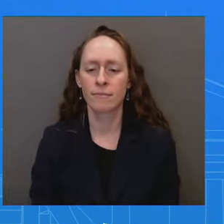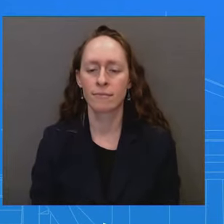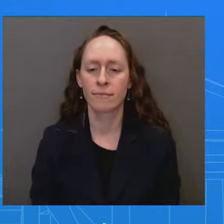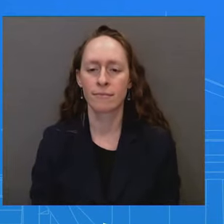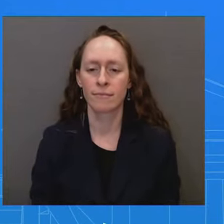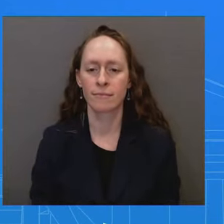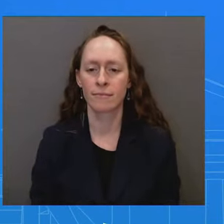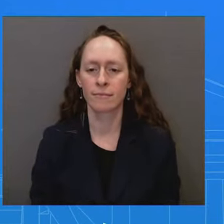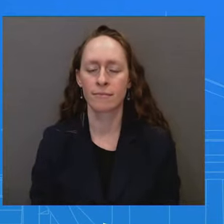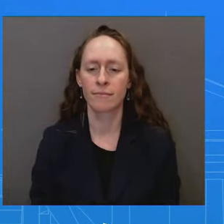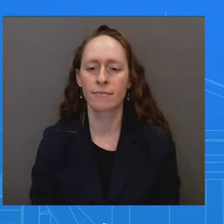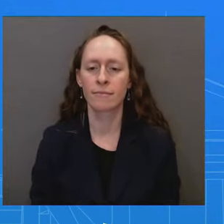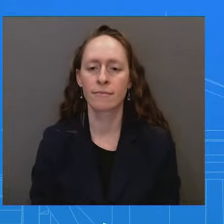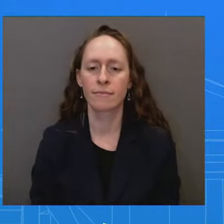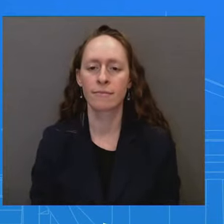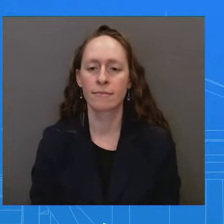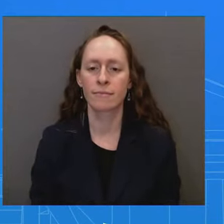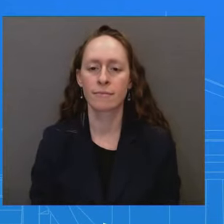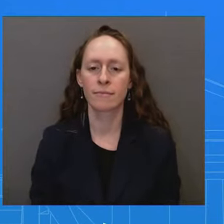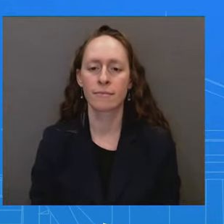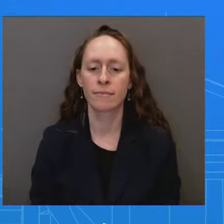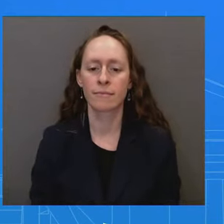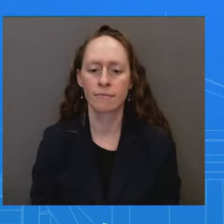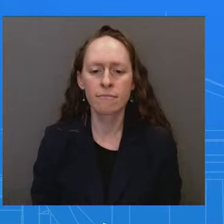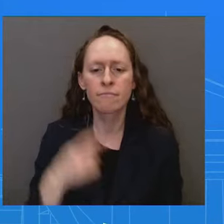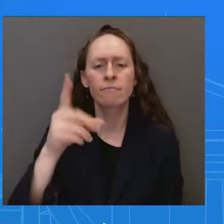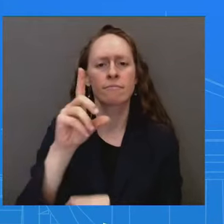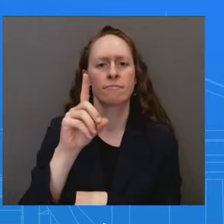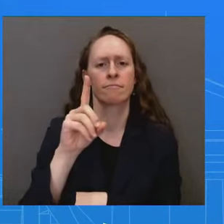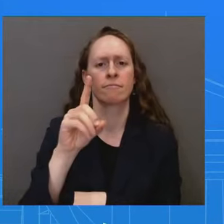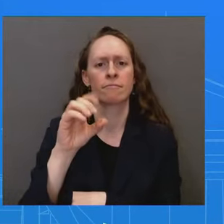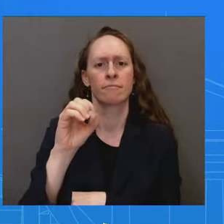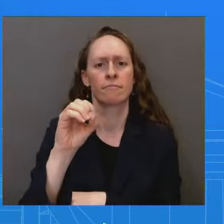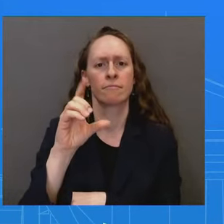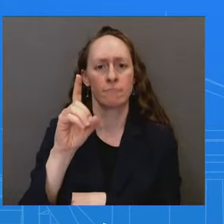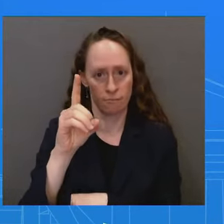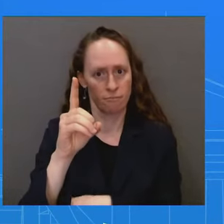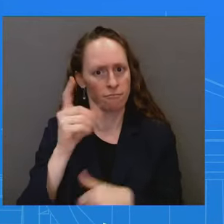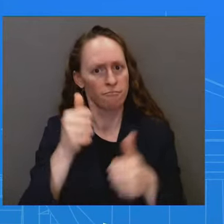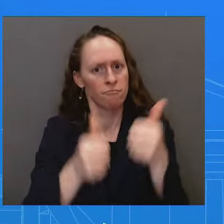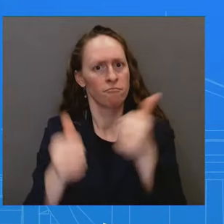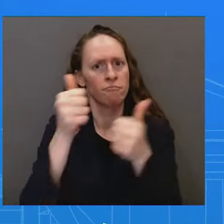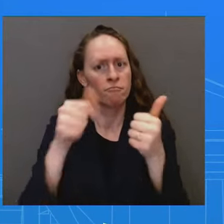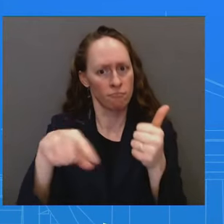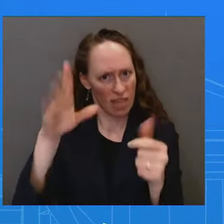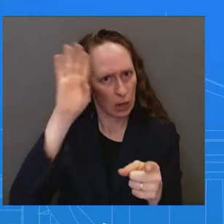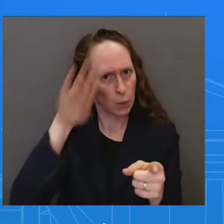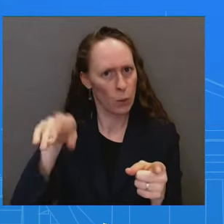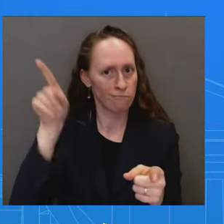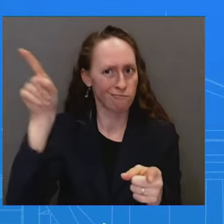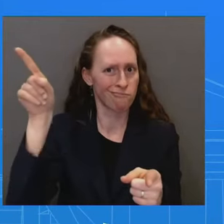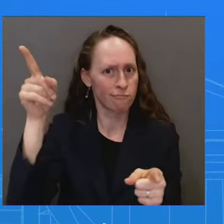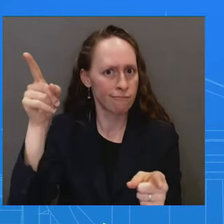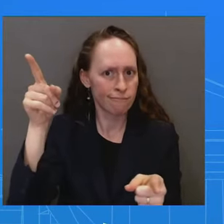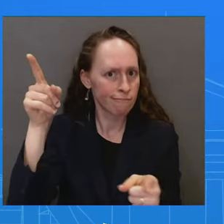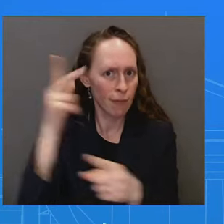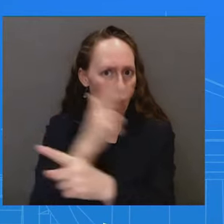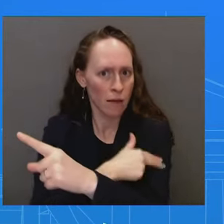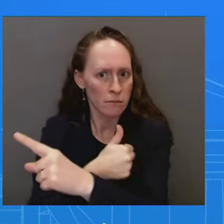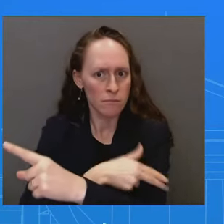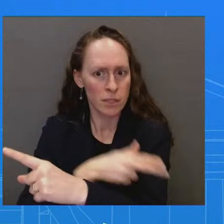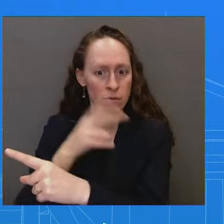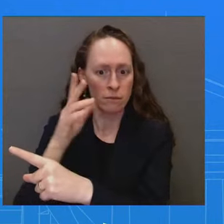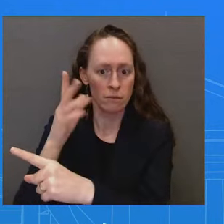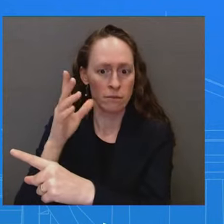of Secretary Austin but did not report that information? That's going to be up to, that's going to be up to Pentagon leadership to decide. Well, what does the President believe? I mean,